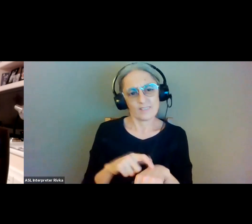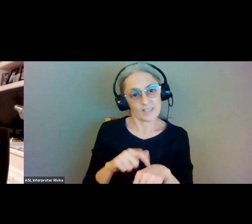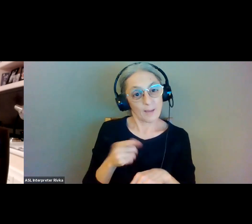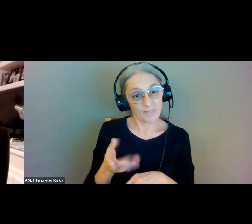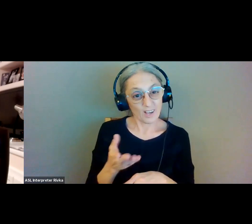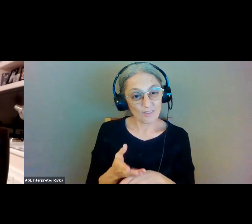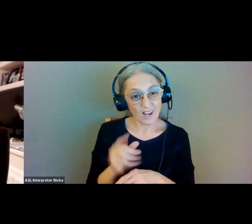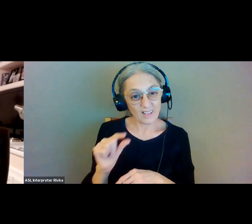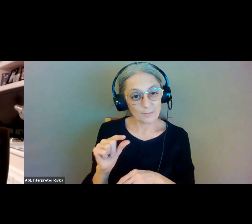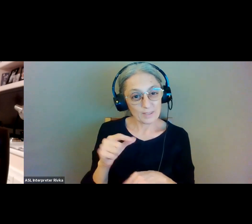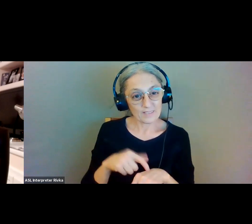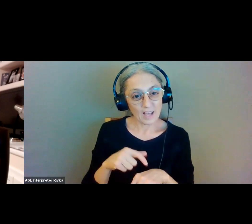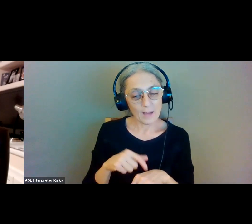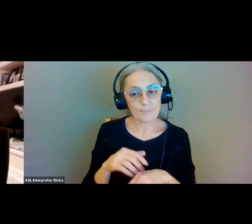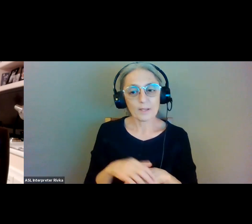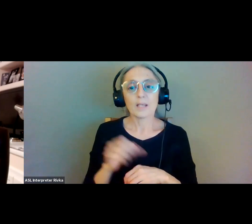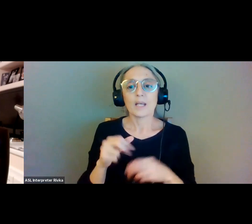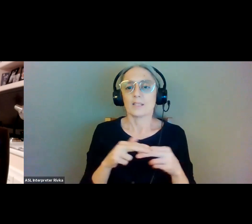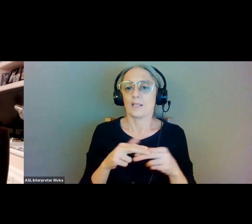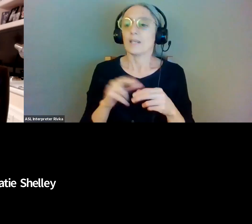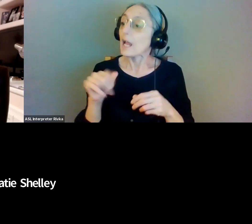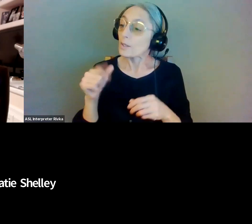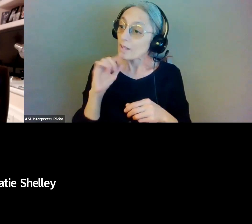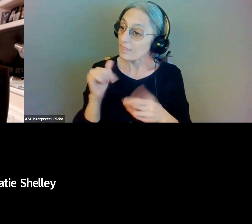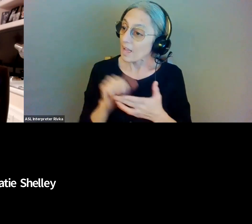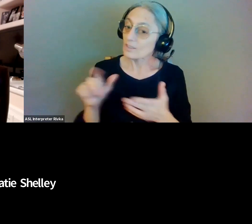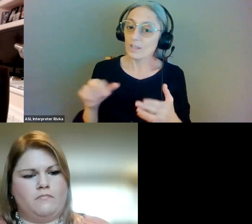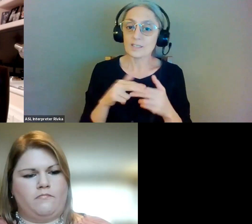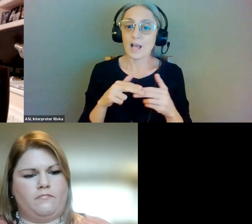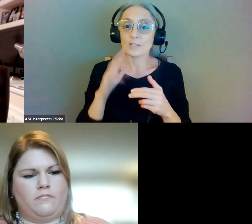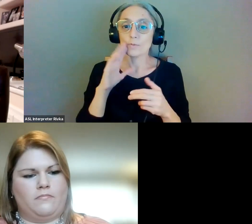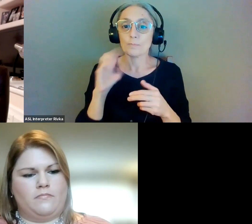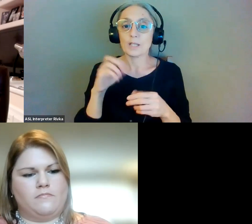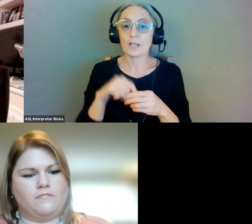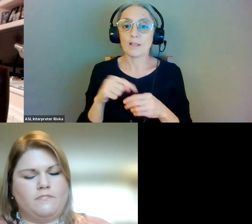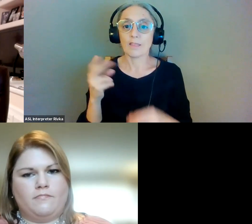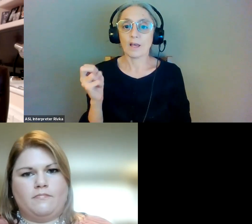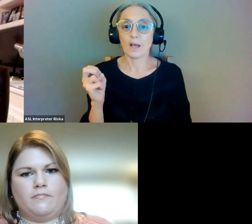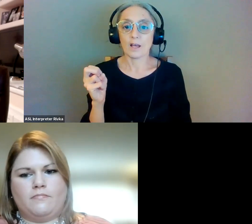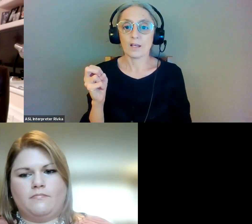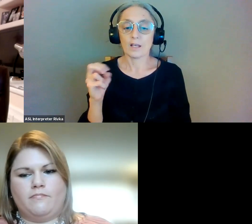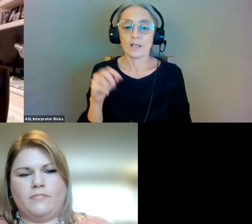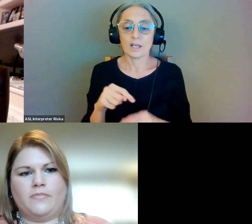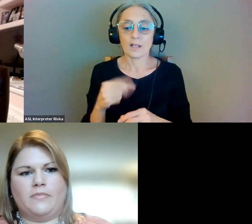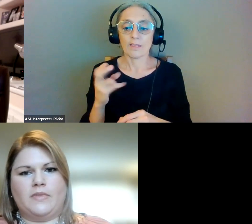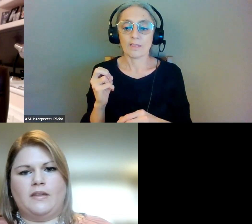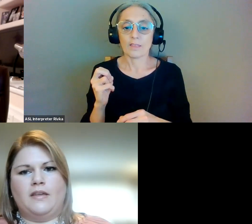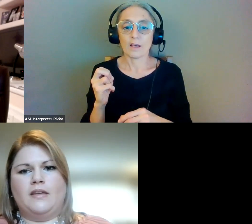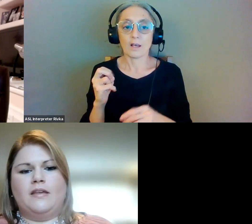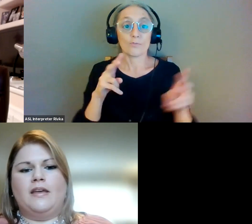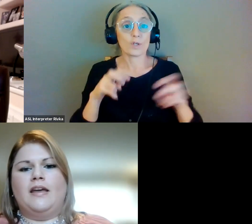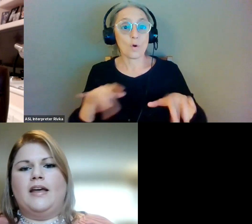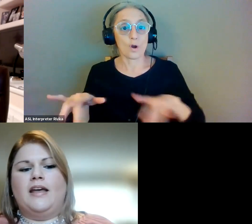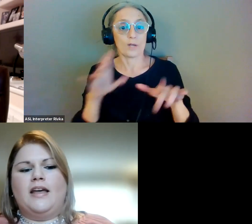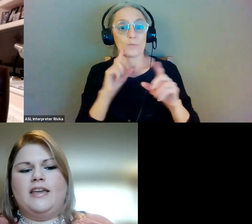pretty much yet the slides will be katie do you think that's pretty much it the slides will be in the in the recording when we send it out